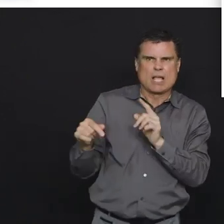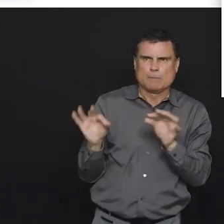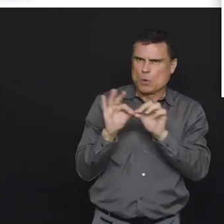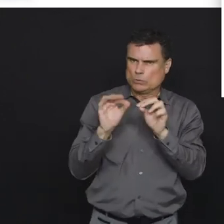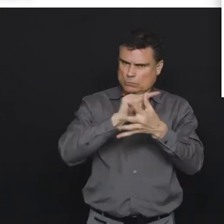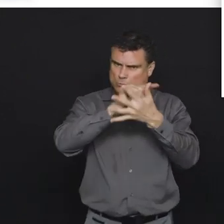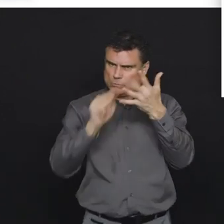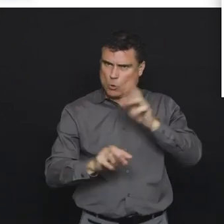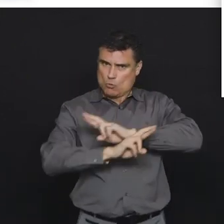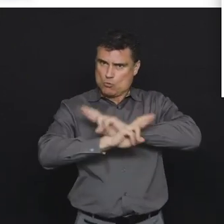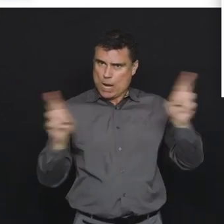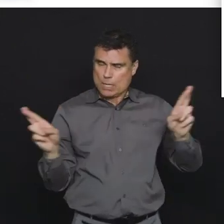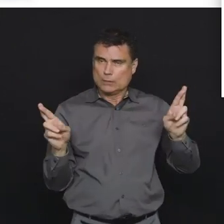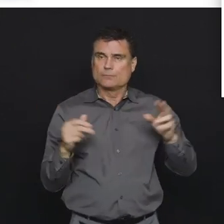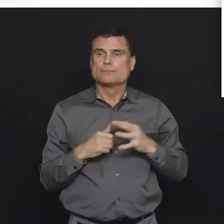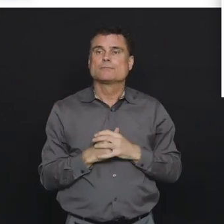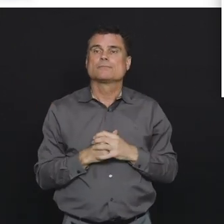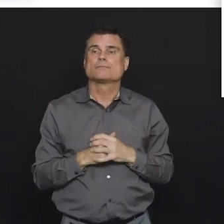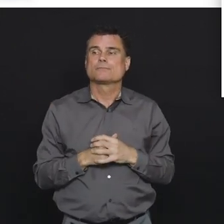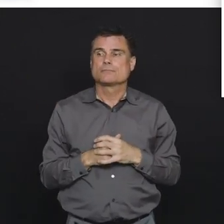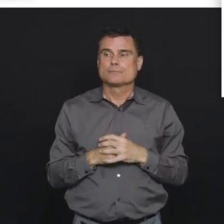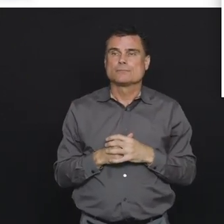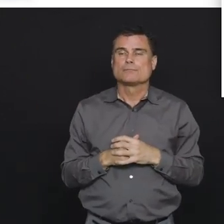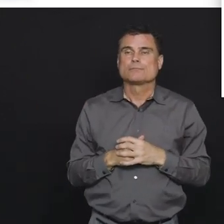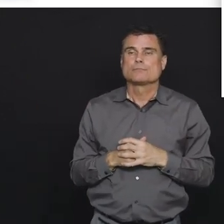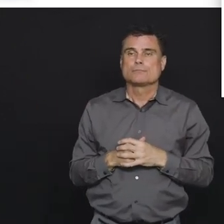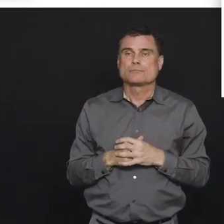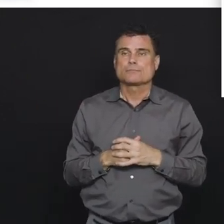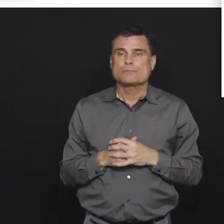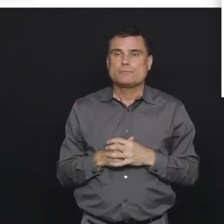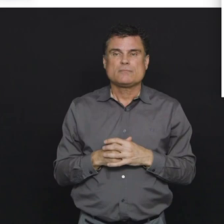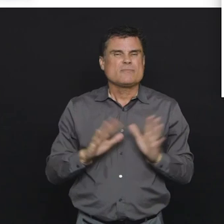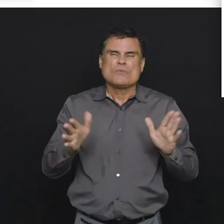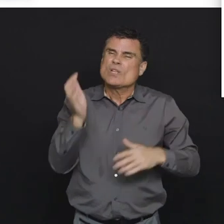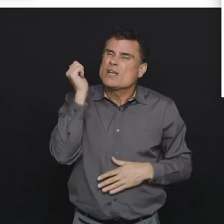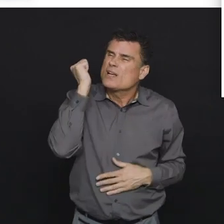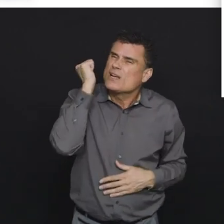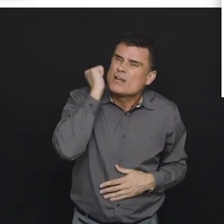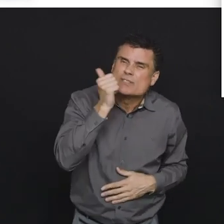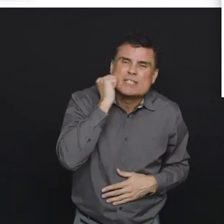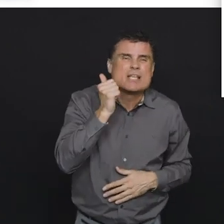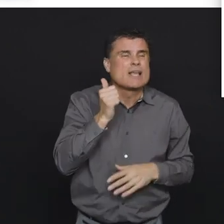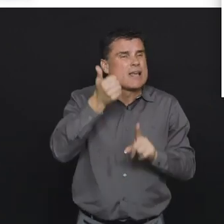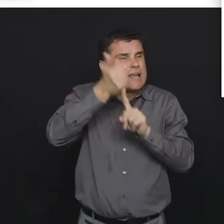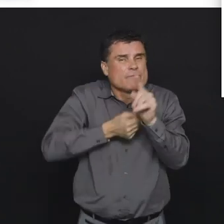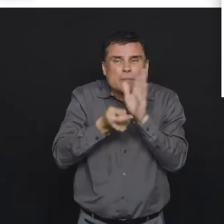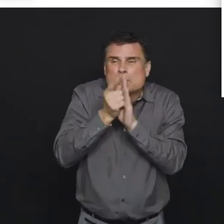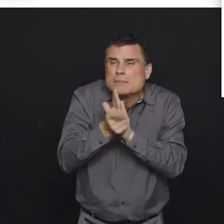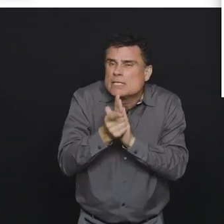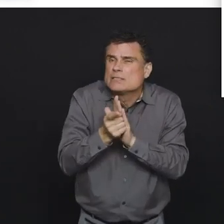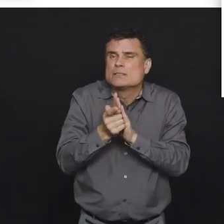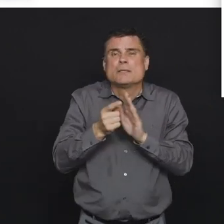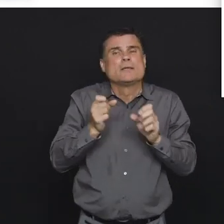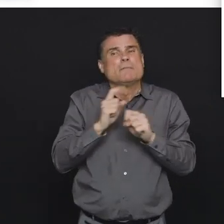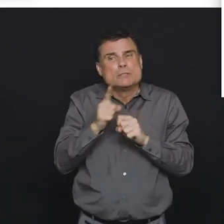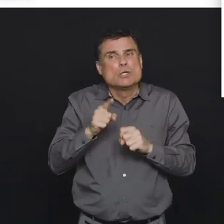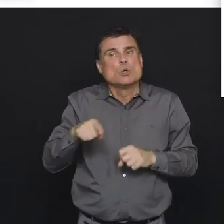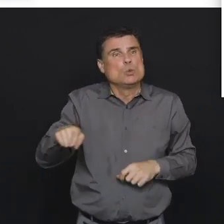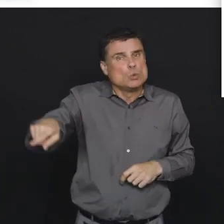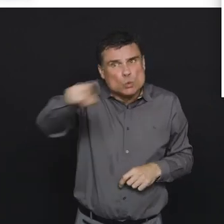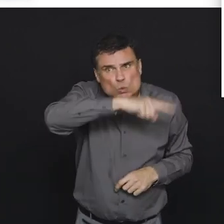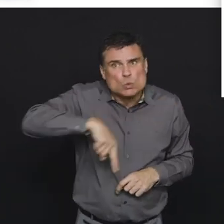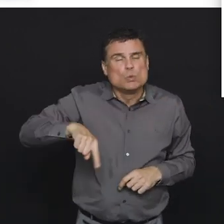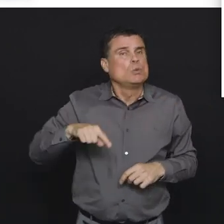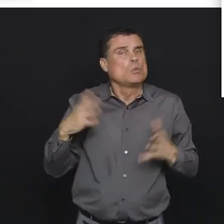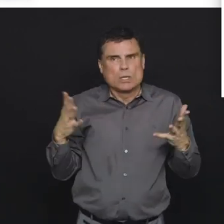on implementing measures to best use personal protective equipment based on existing at hand and warehouse supplies. We're obviously focused every